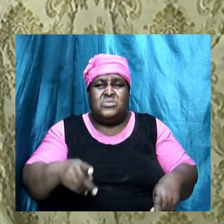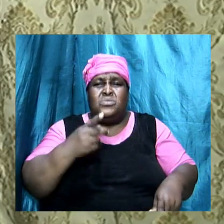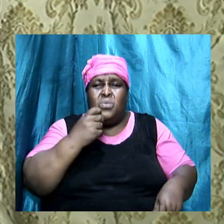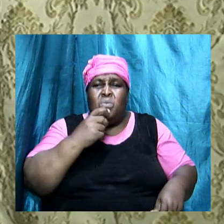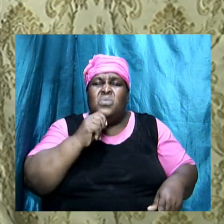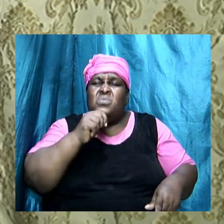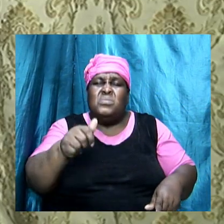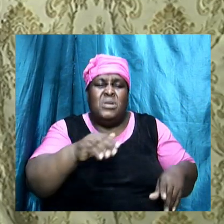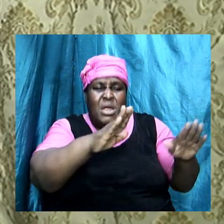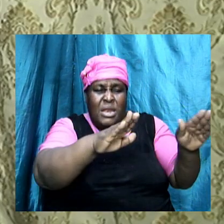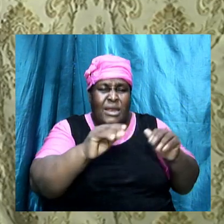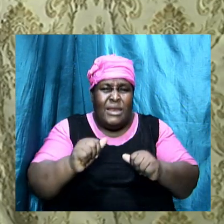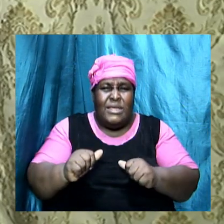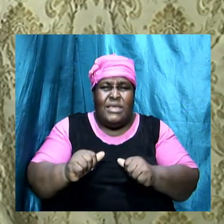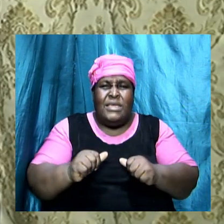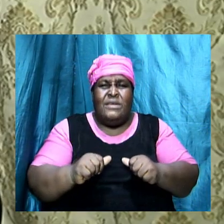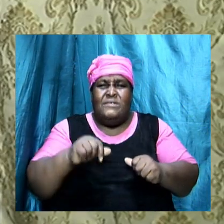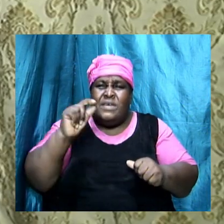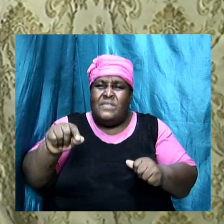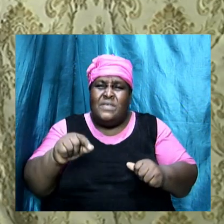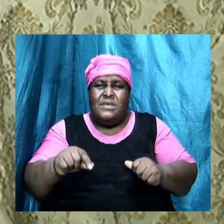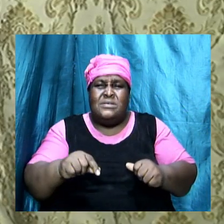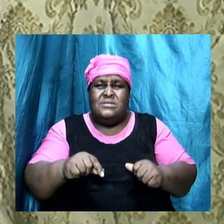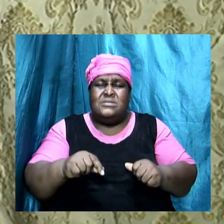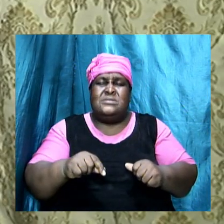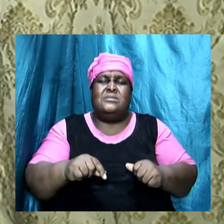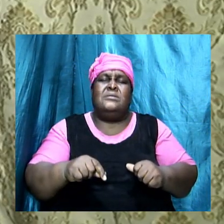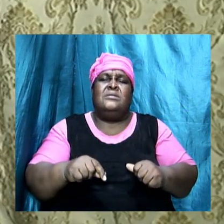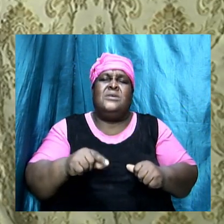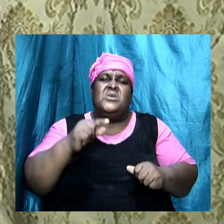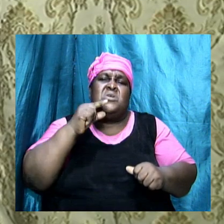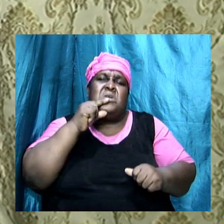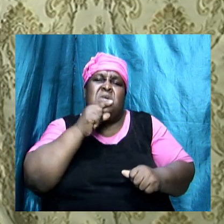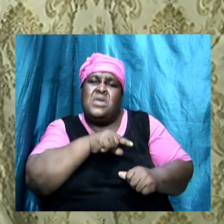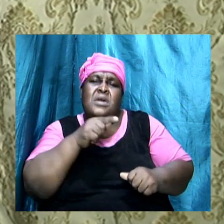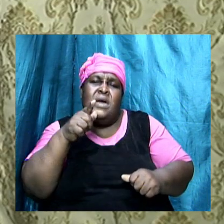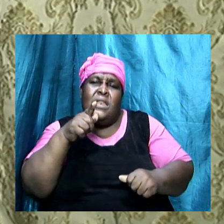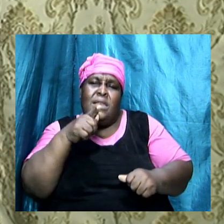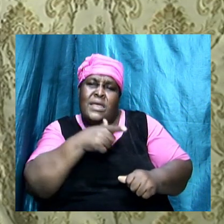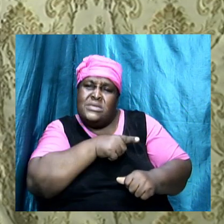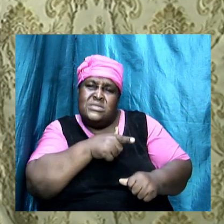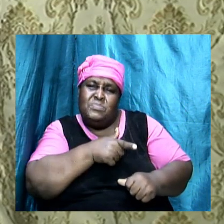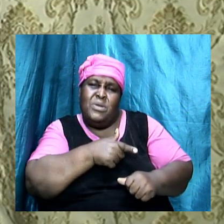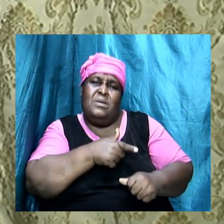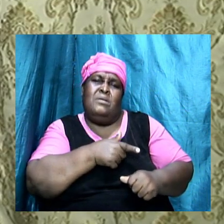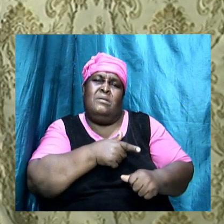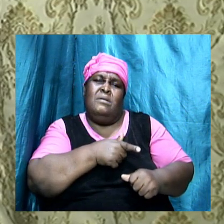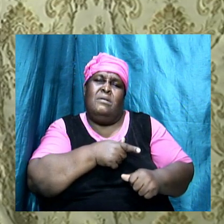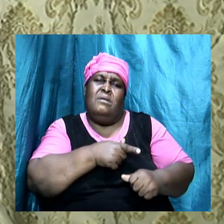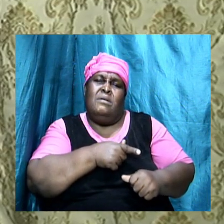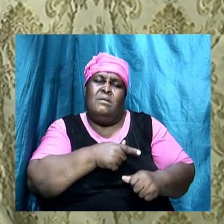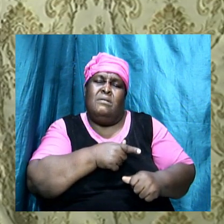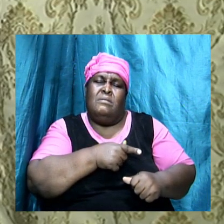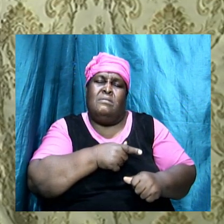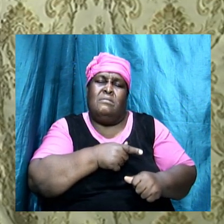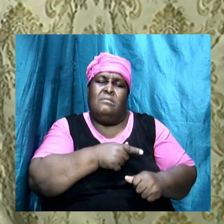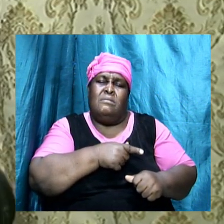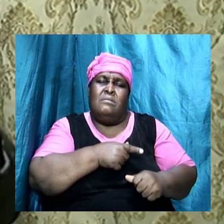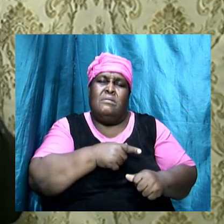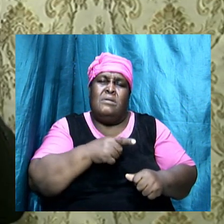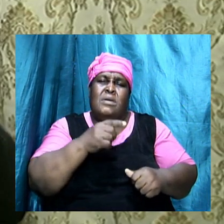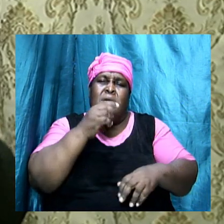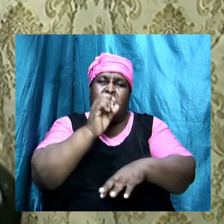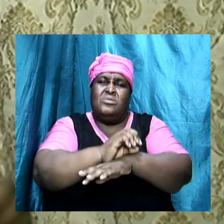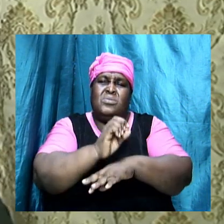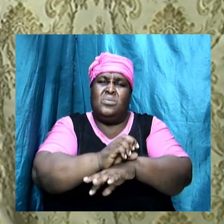lifestyle. And there are people, so-called churches, that have arms open and say,